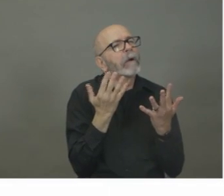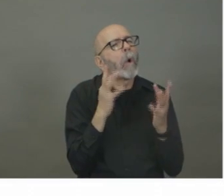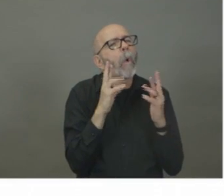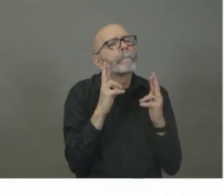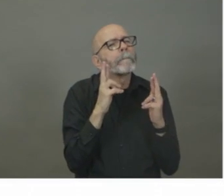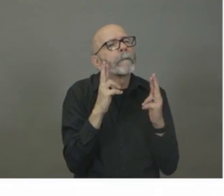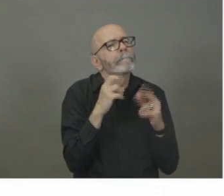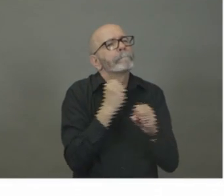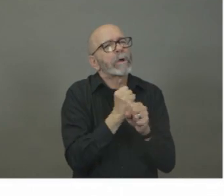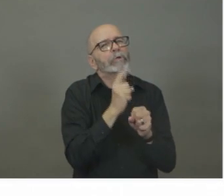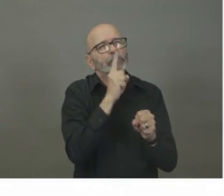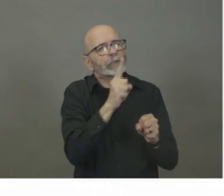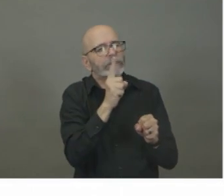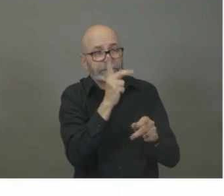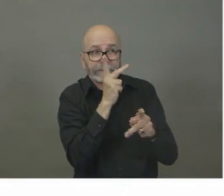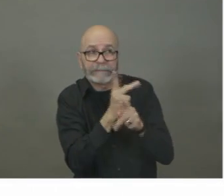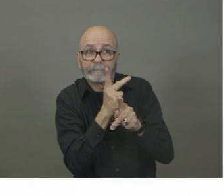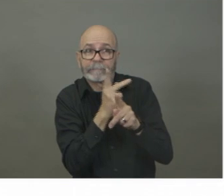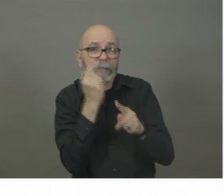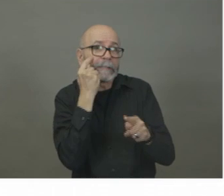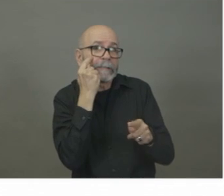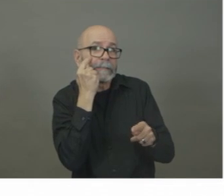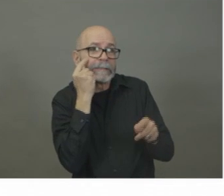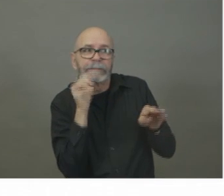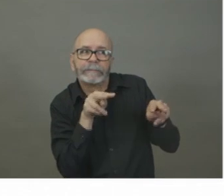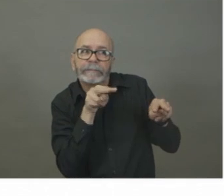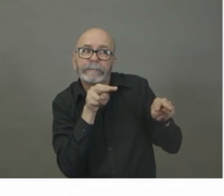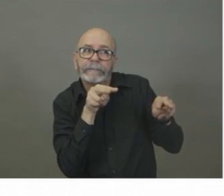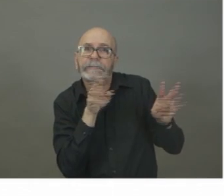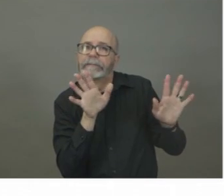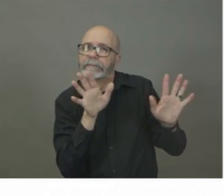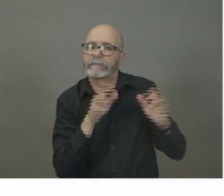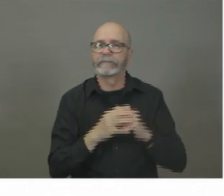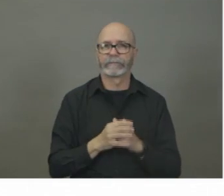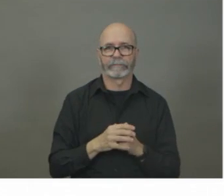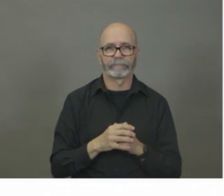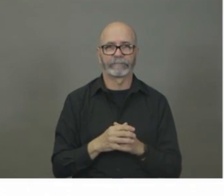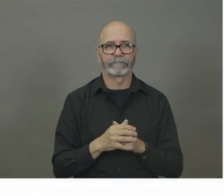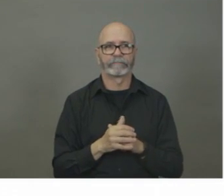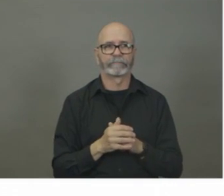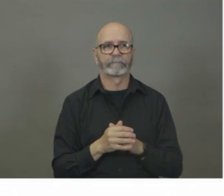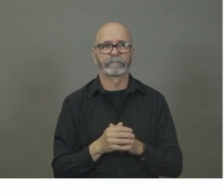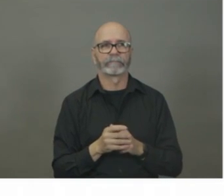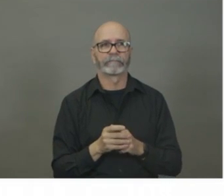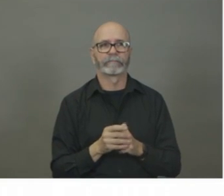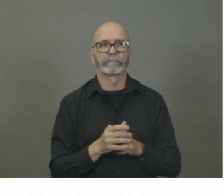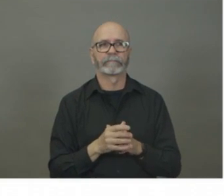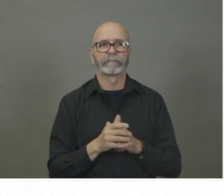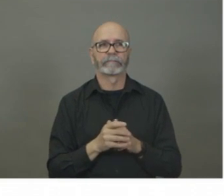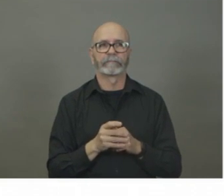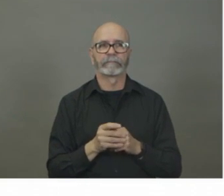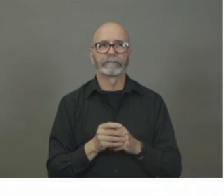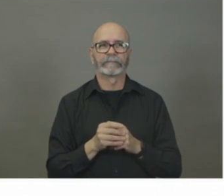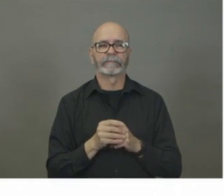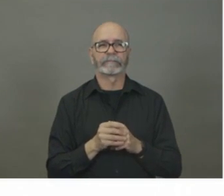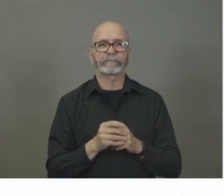system to care for people, both when they need care for COVID and when they need the other health care needs that are present today.